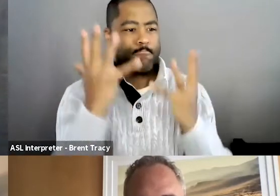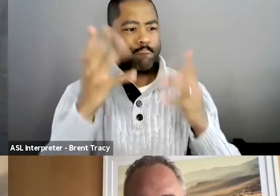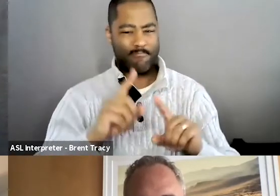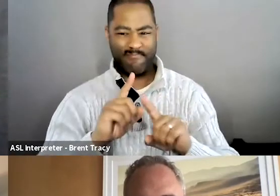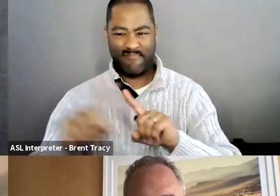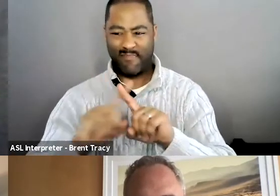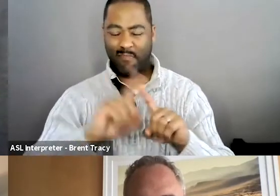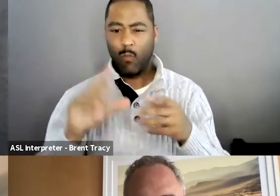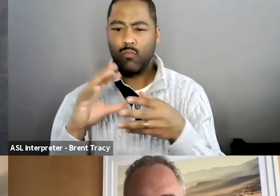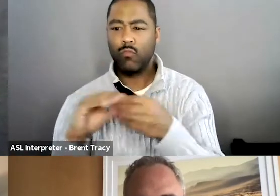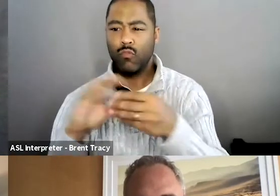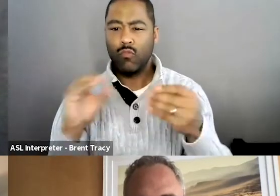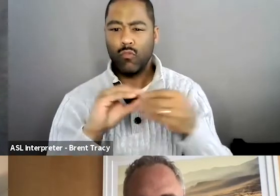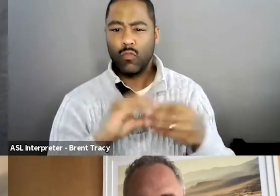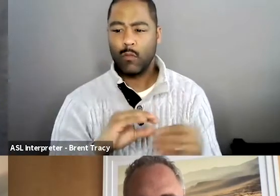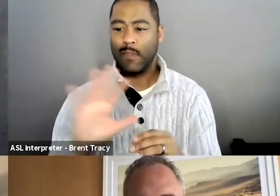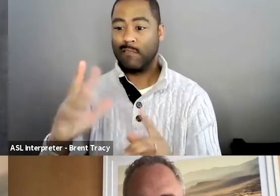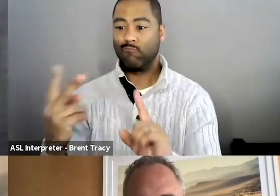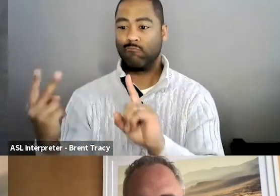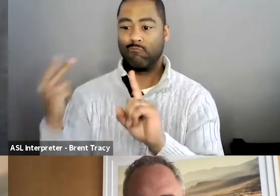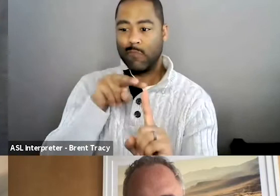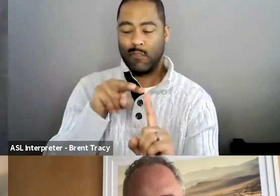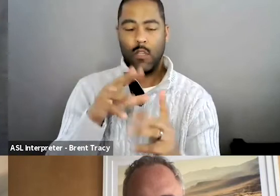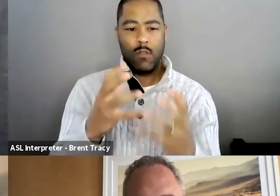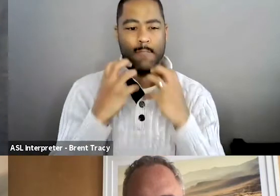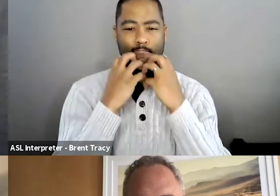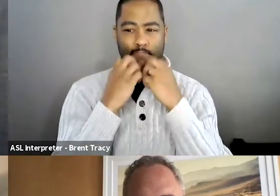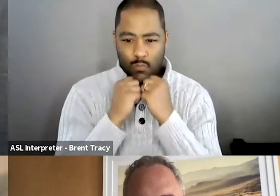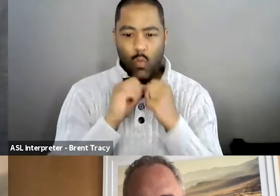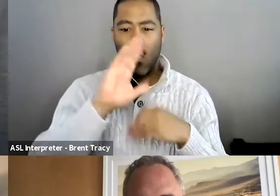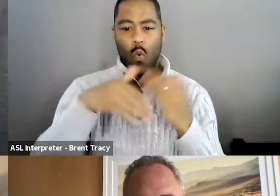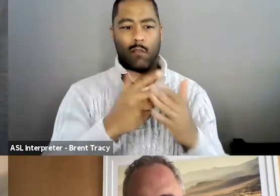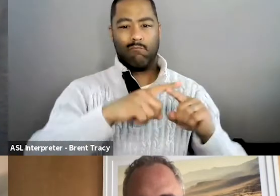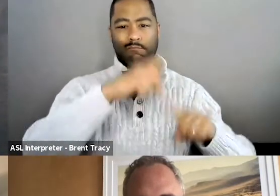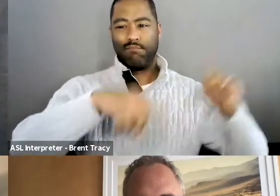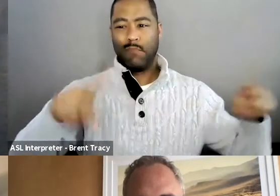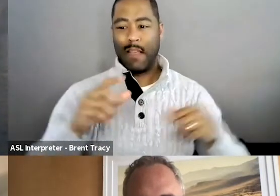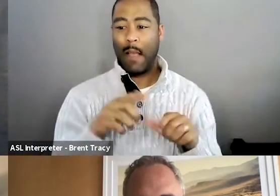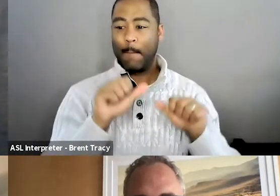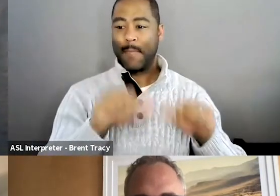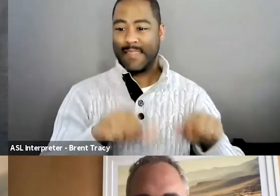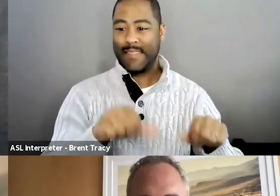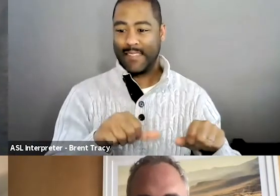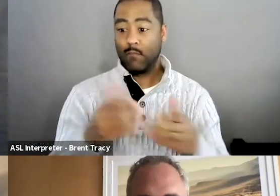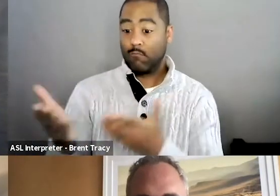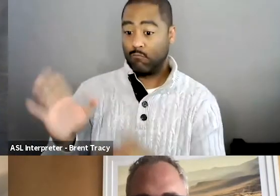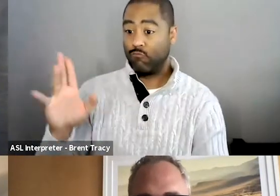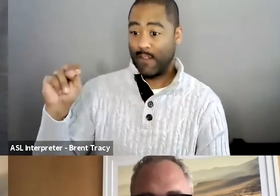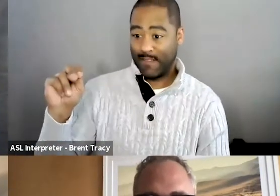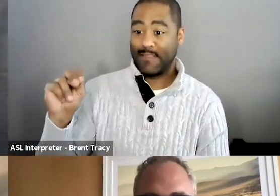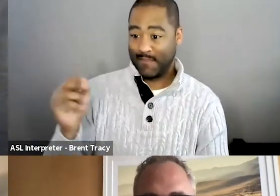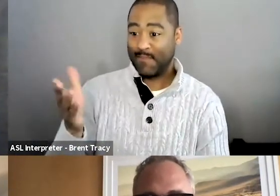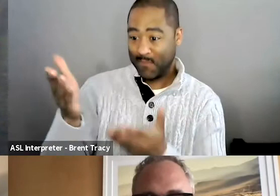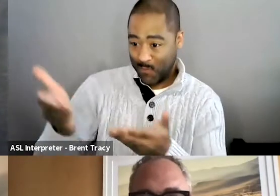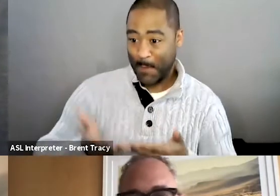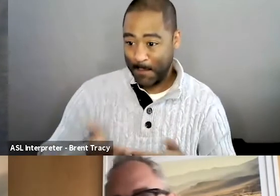depict and embrace people of all abilities. Welcome, Brian. Thank you, Katka. Great to be